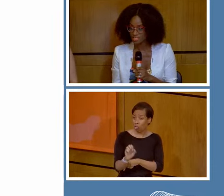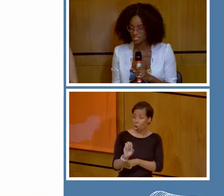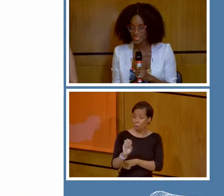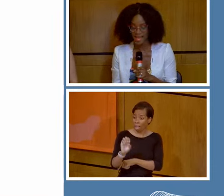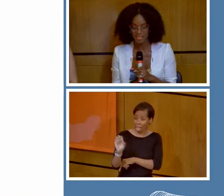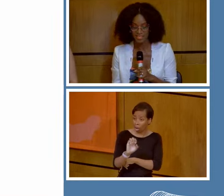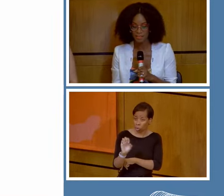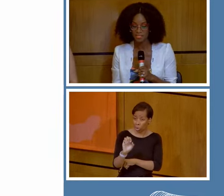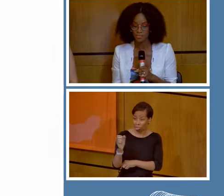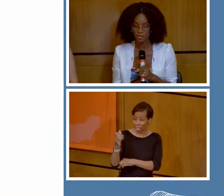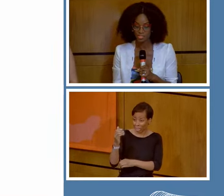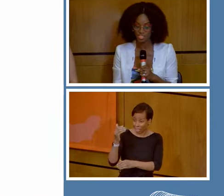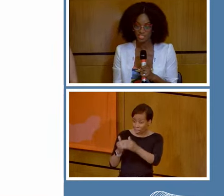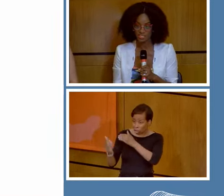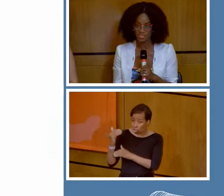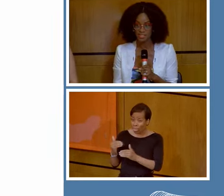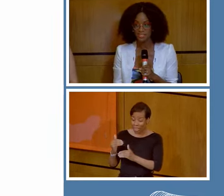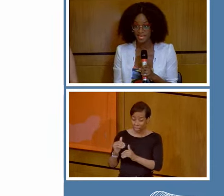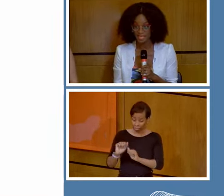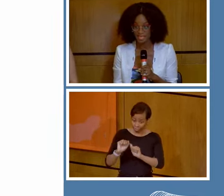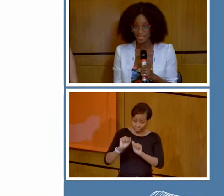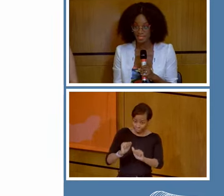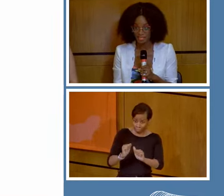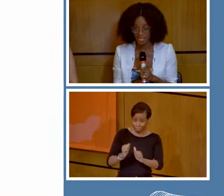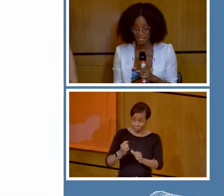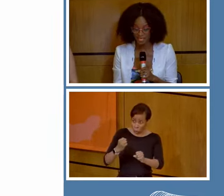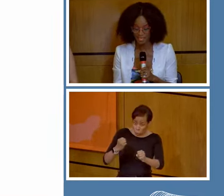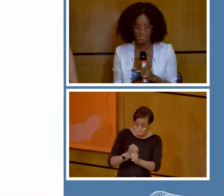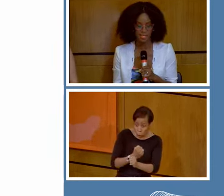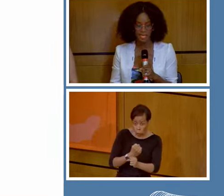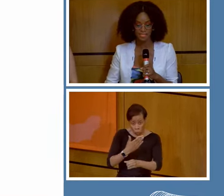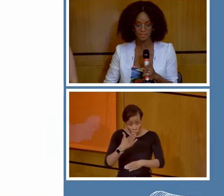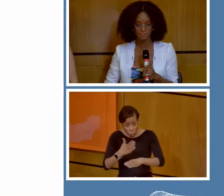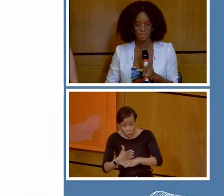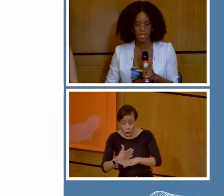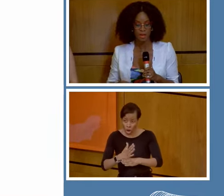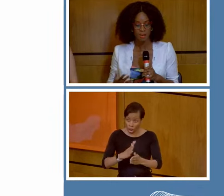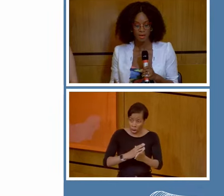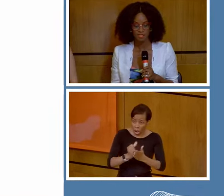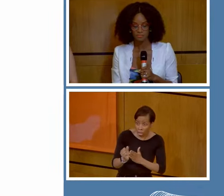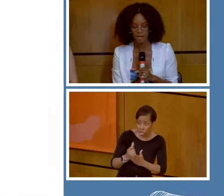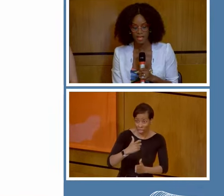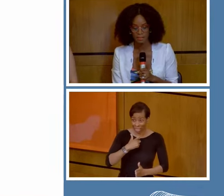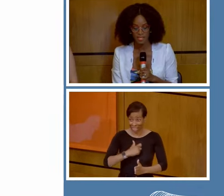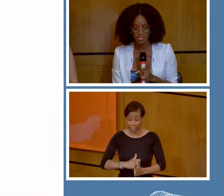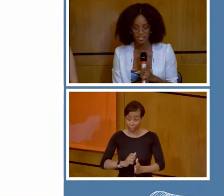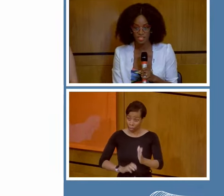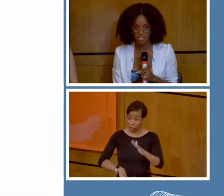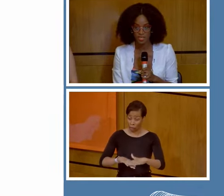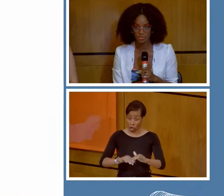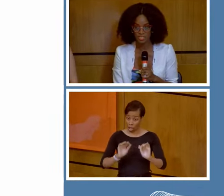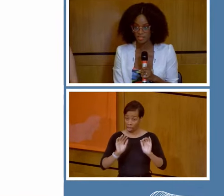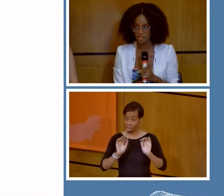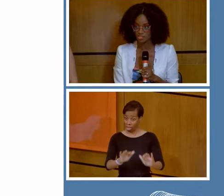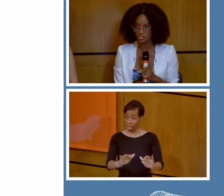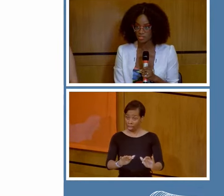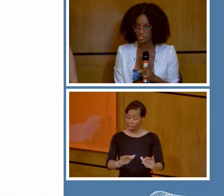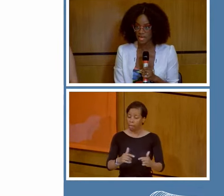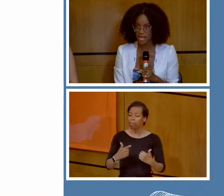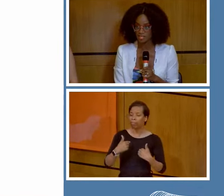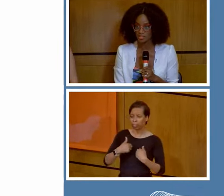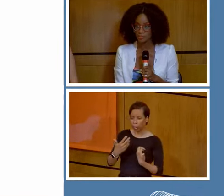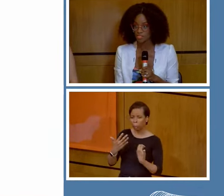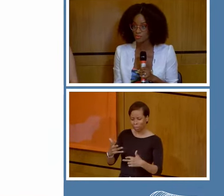cosmologies, and epistemologies, and sadly, sadly, neglect. Part of my PhD research